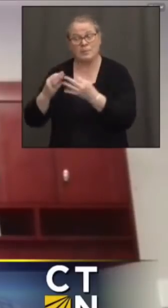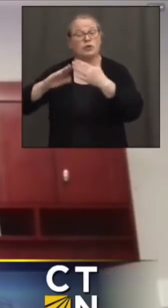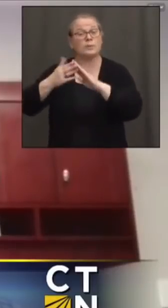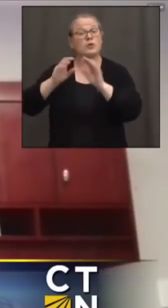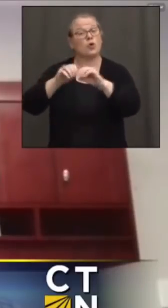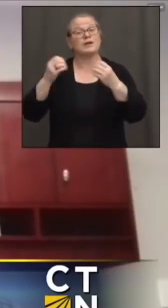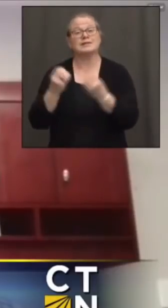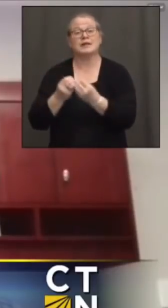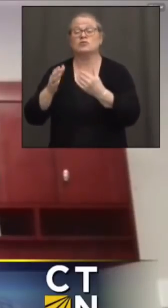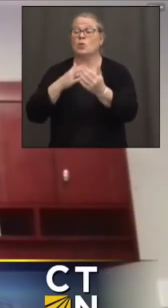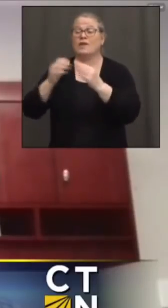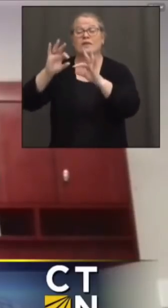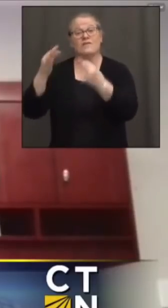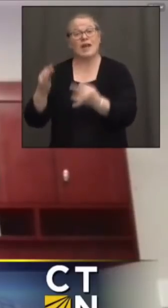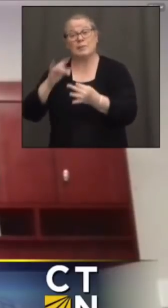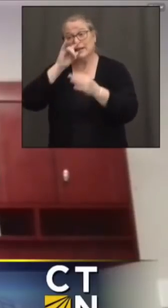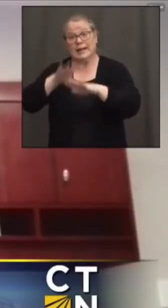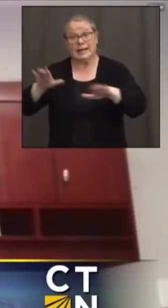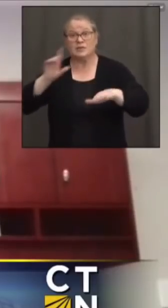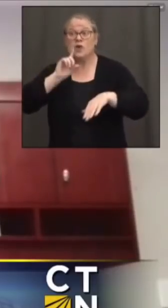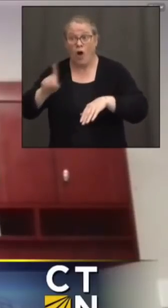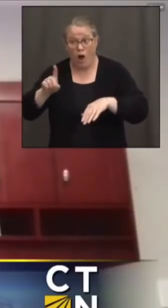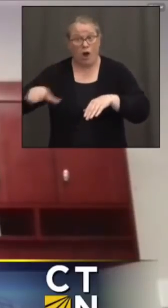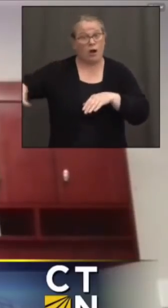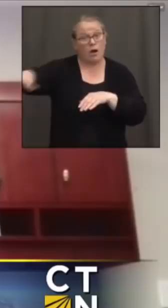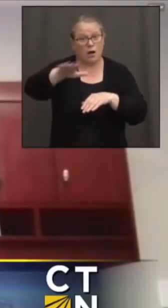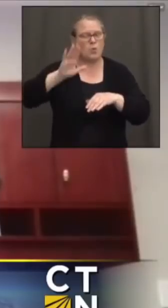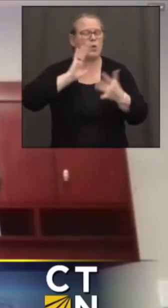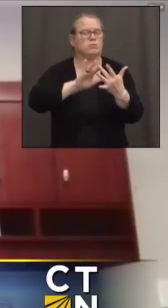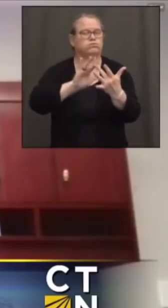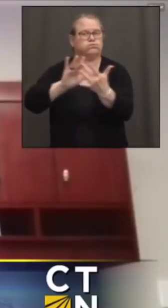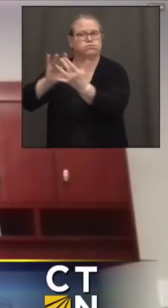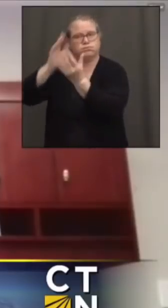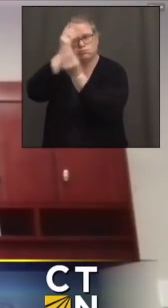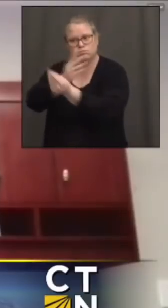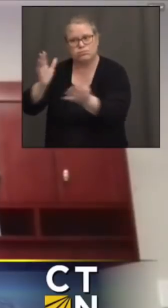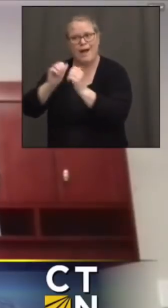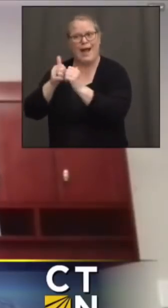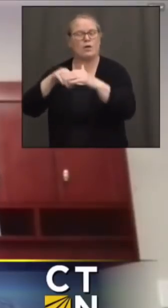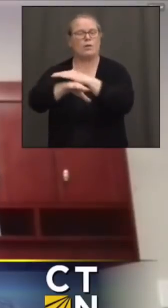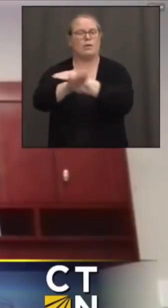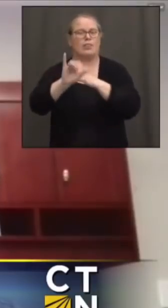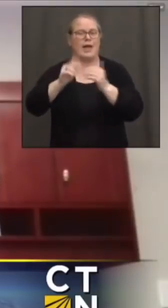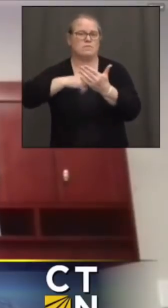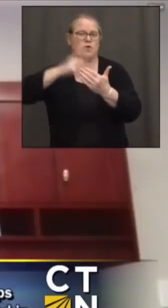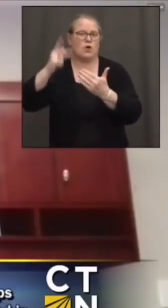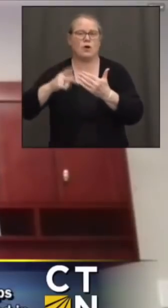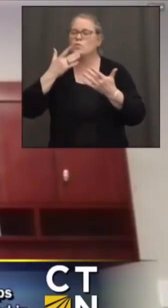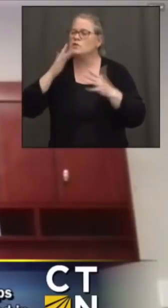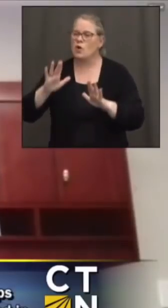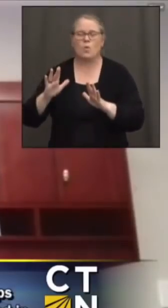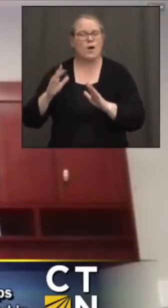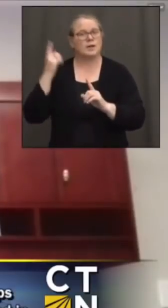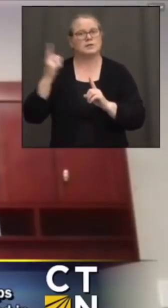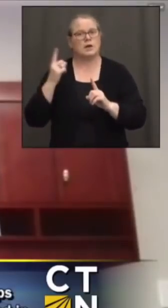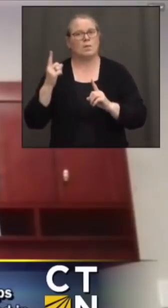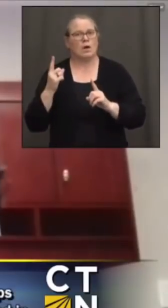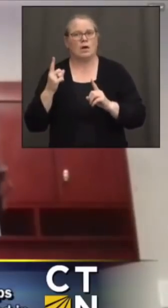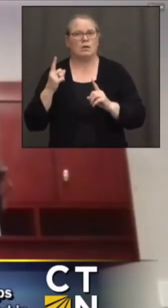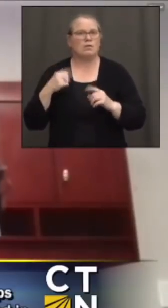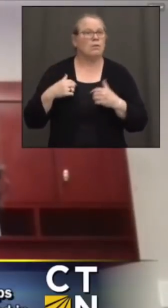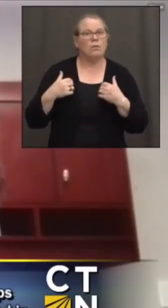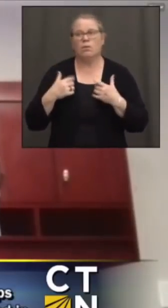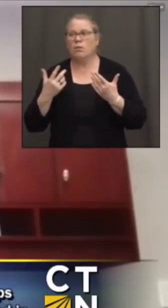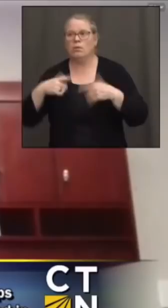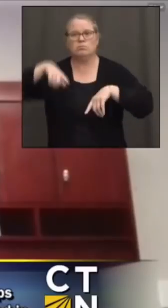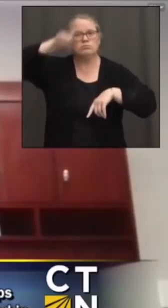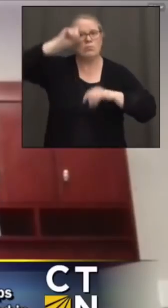wherever families and kids are, will know how to access those programs. We don't want anyone wanting to have a program and not